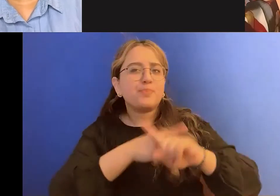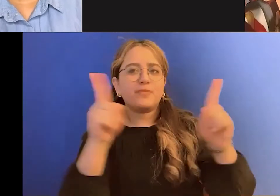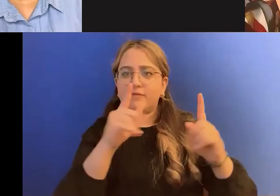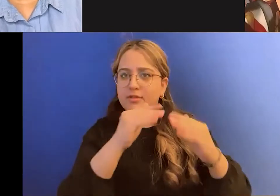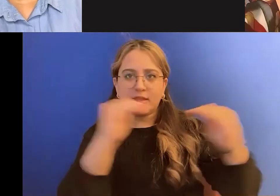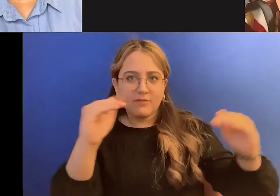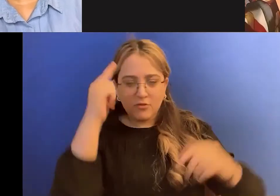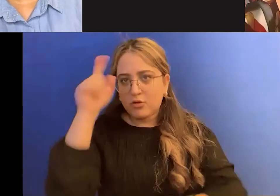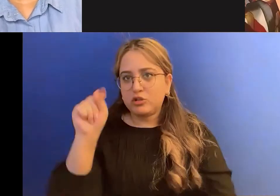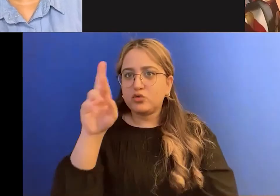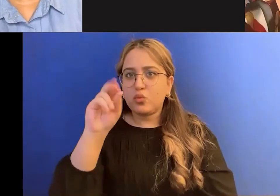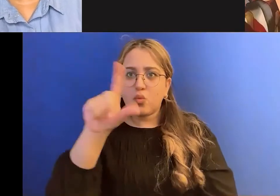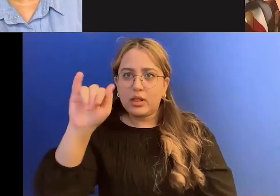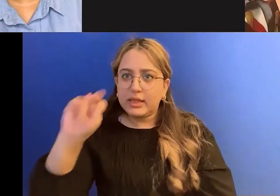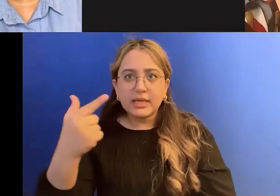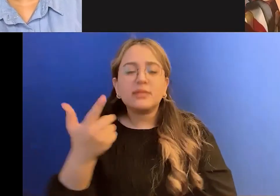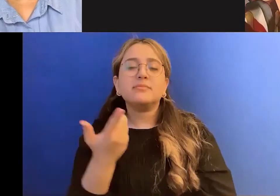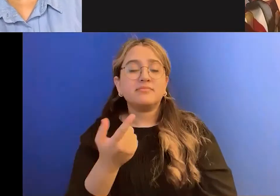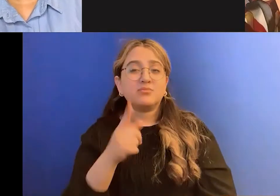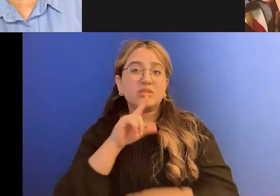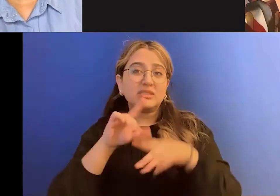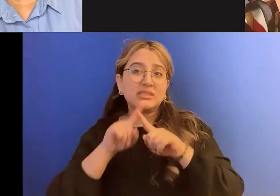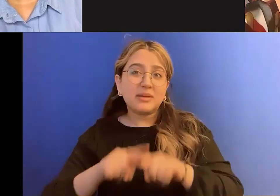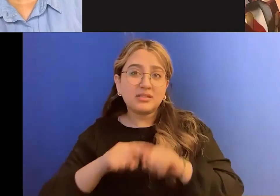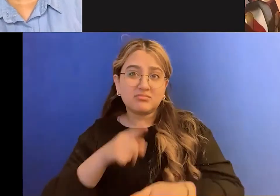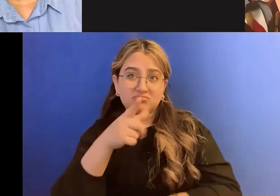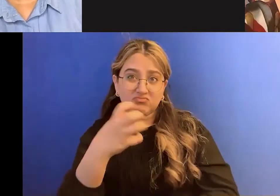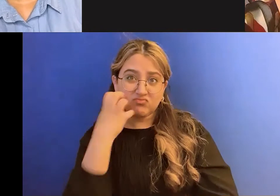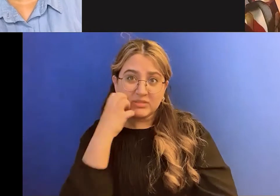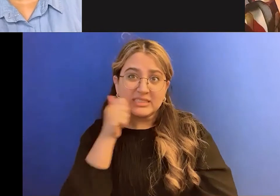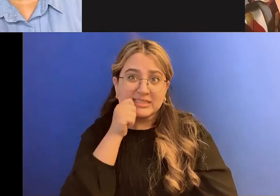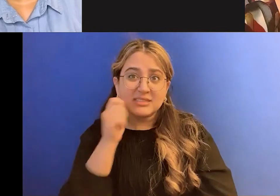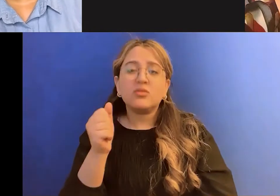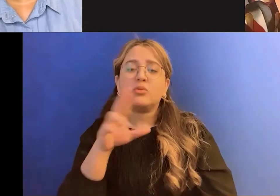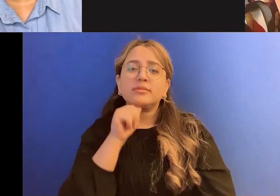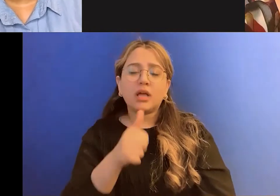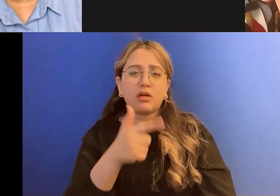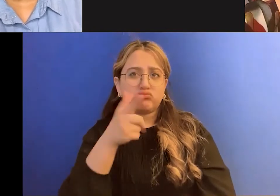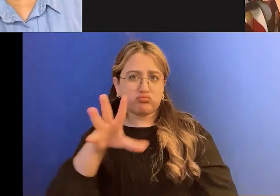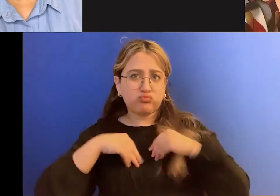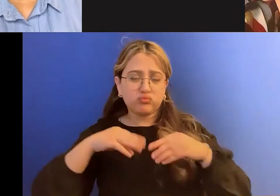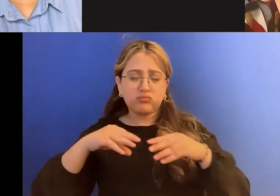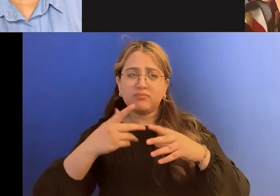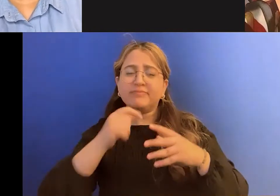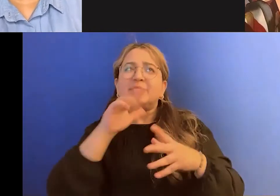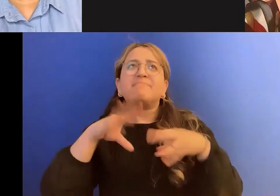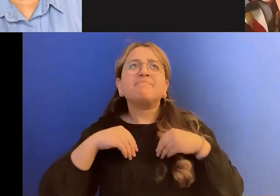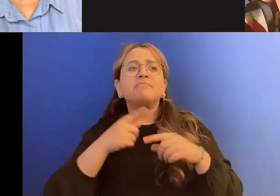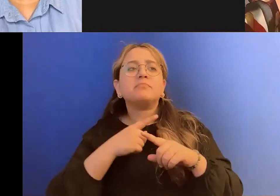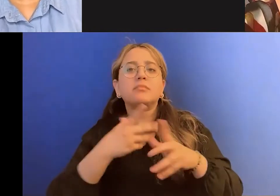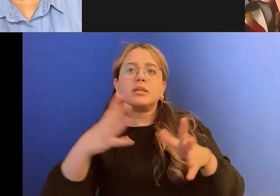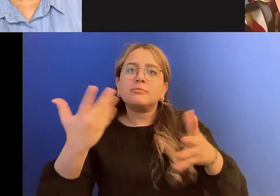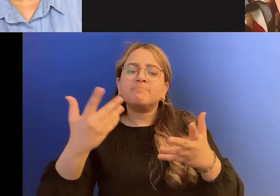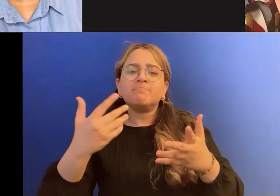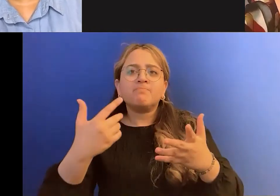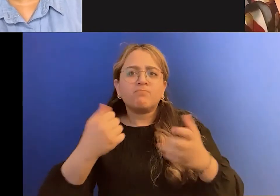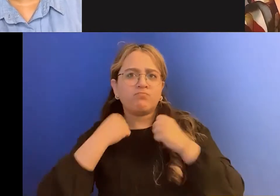So it depends on how thick your skin is and it depends on the circles that you run in. And, uh, I think, you